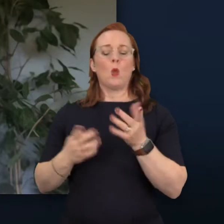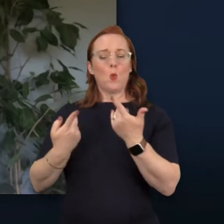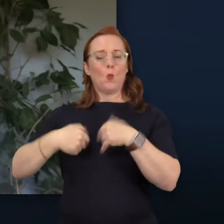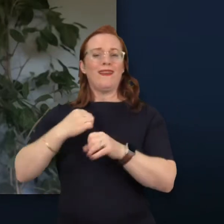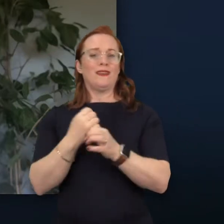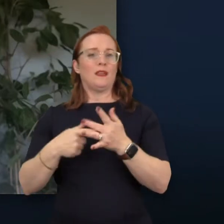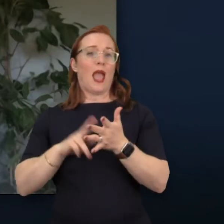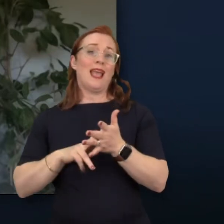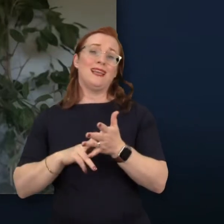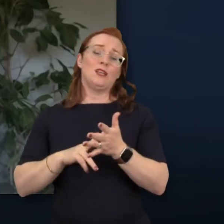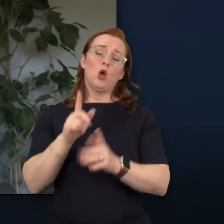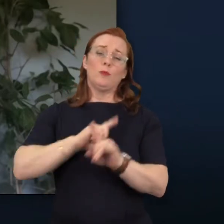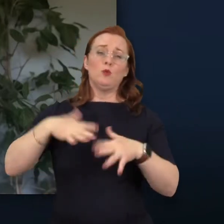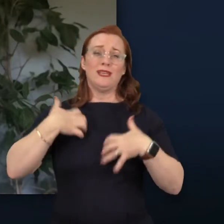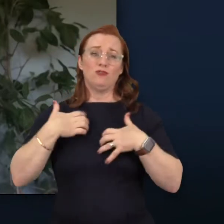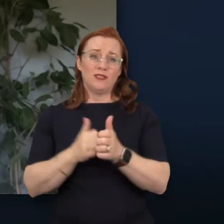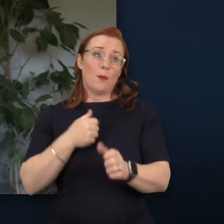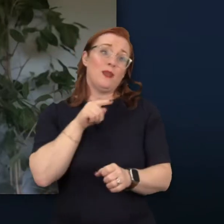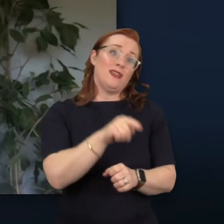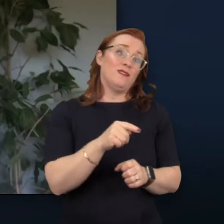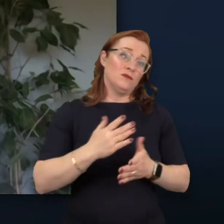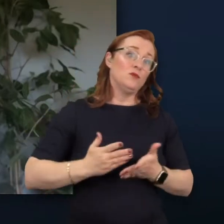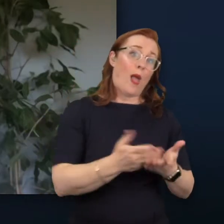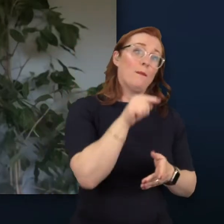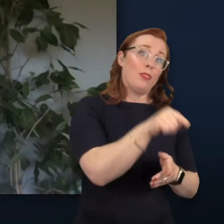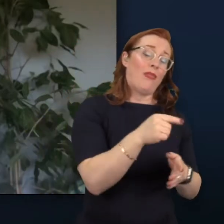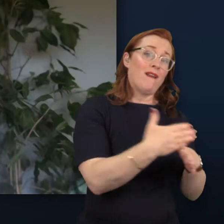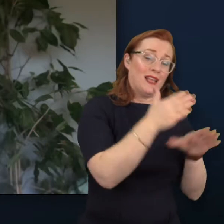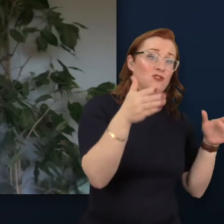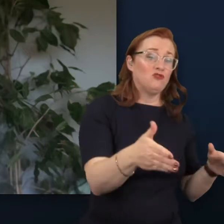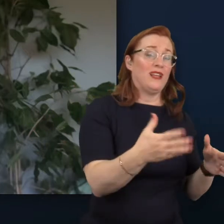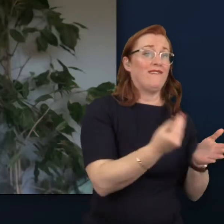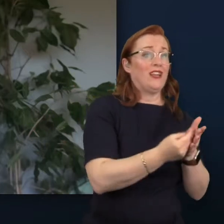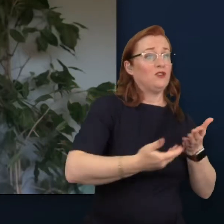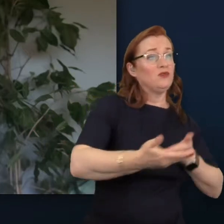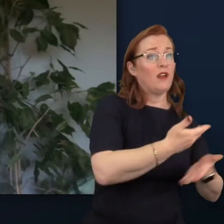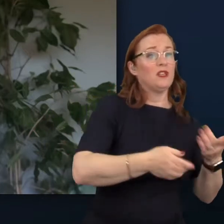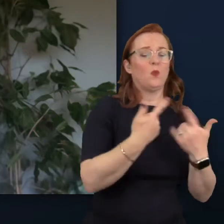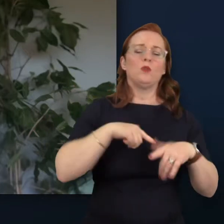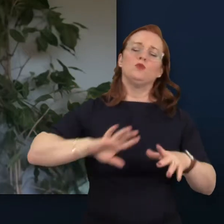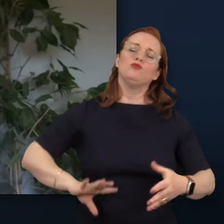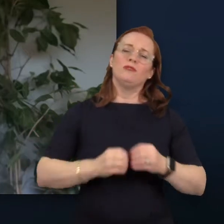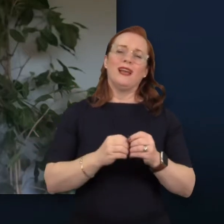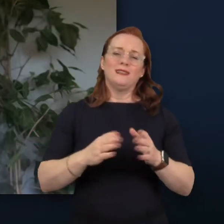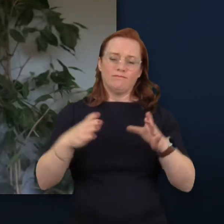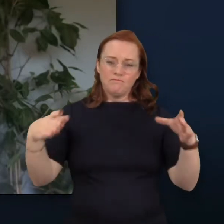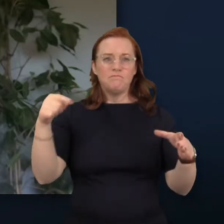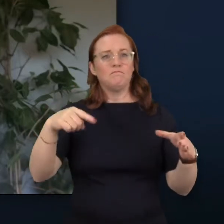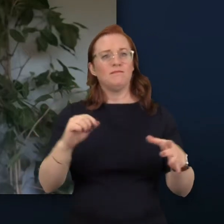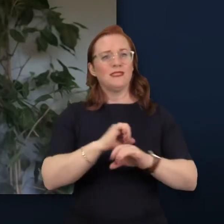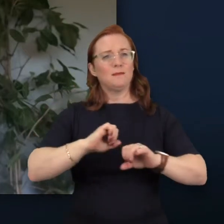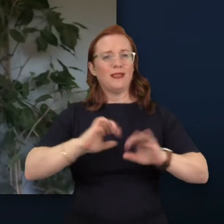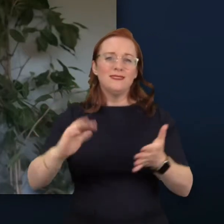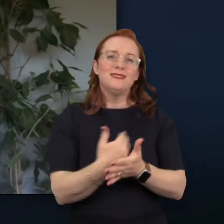insurance and financial services industry GAIN is building a safe space for all neurodiverse individuals and their allies